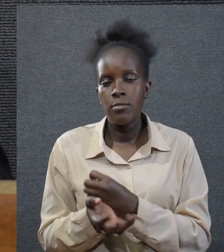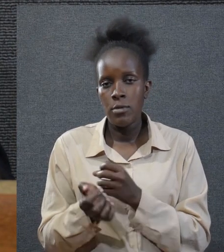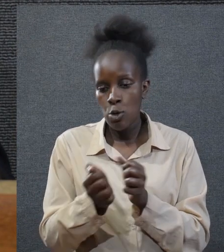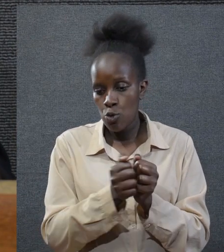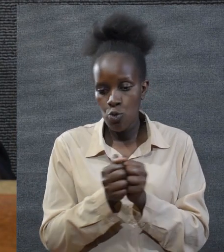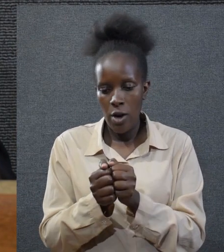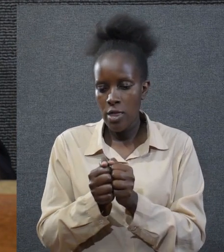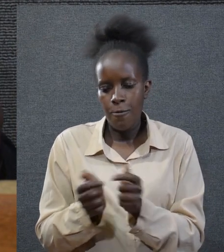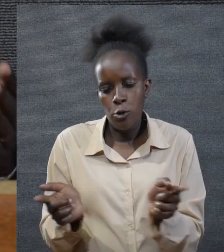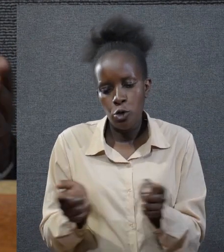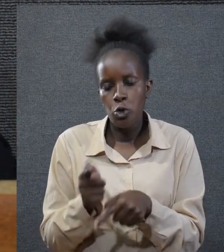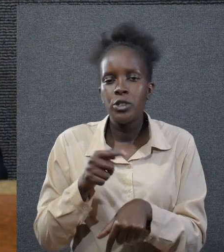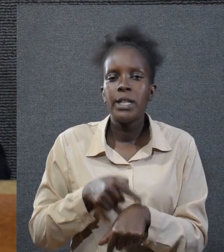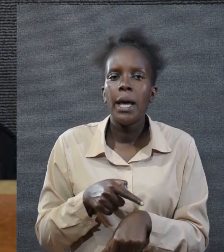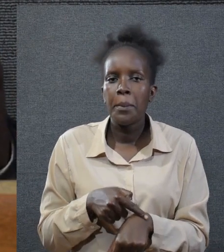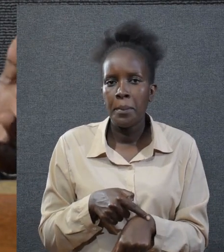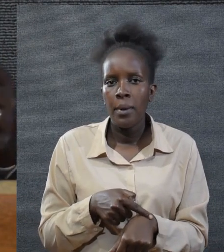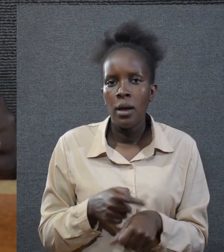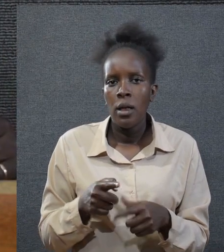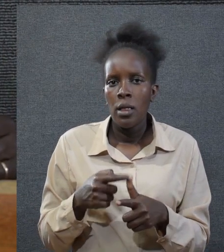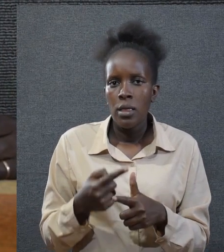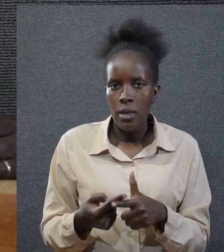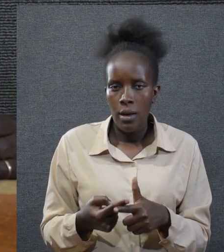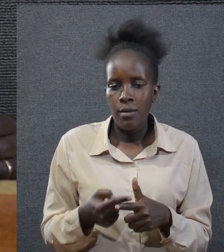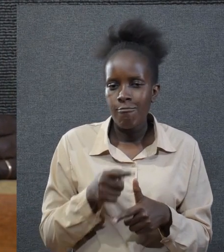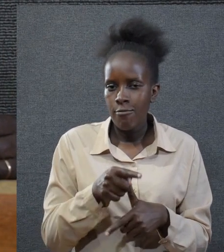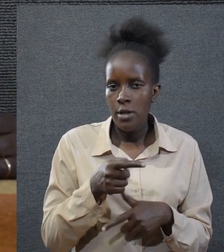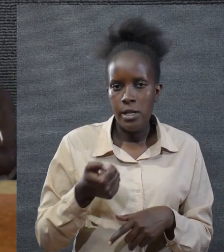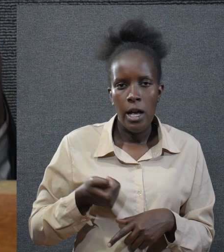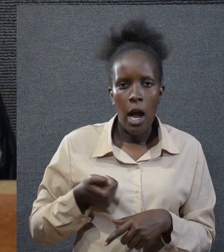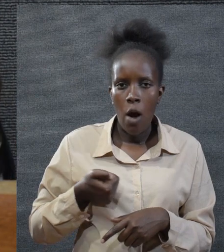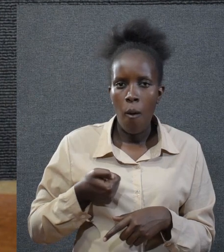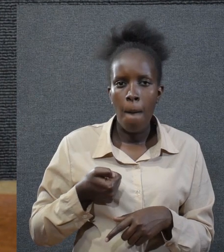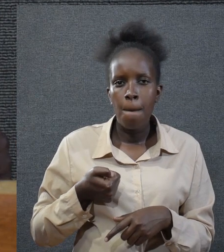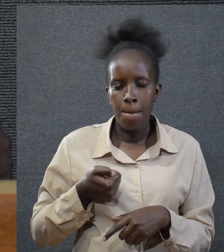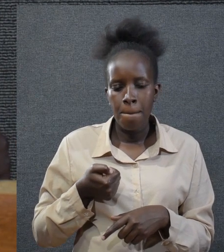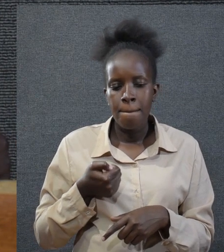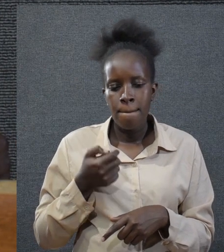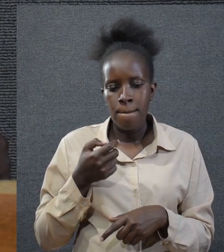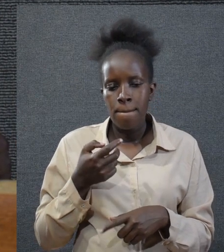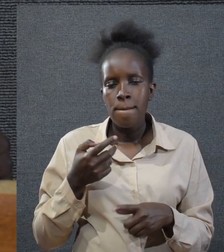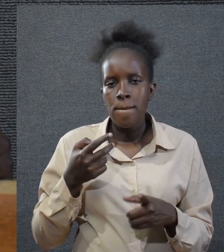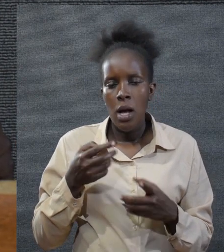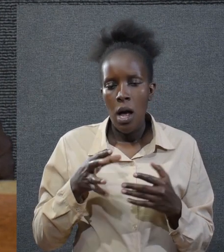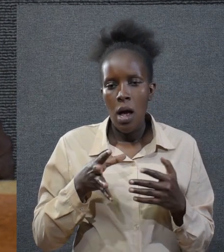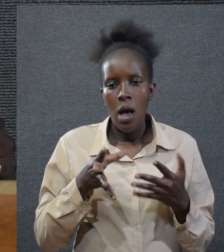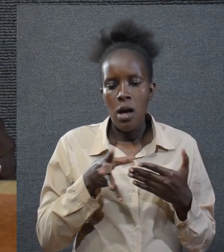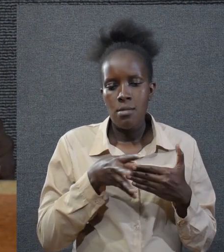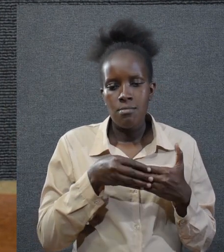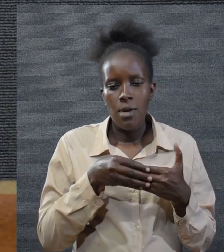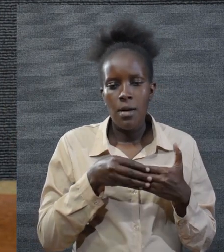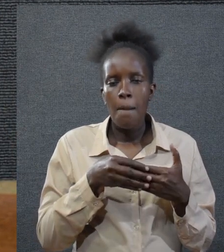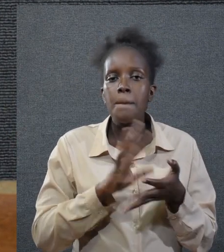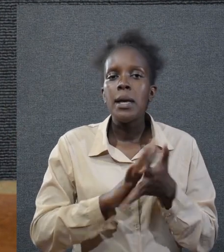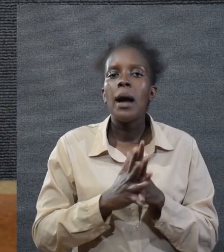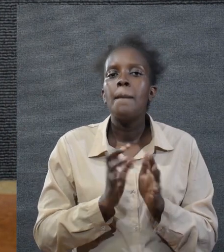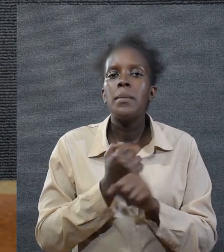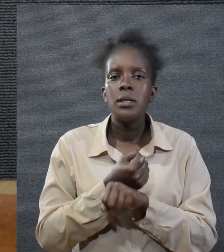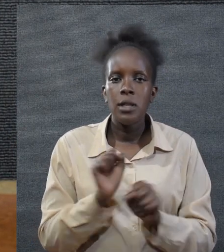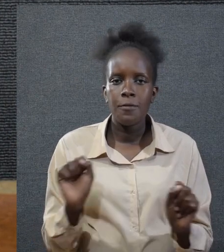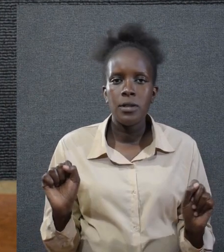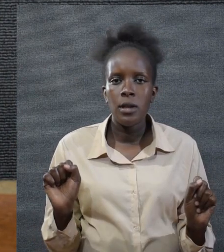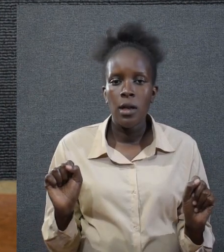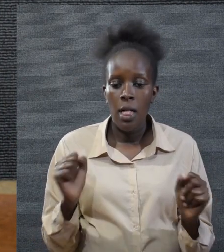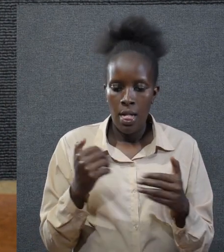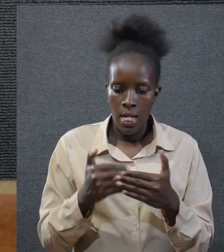with her for a little while, he was able to lead her to faith in